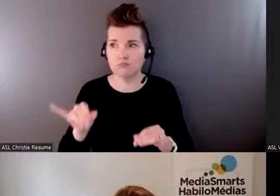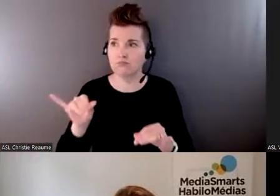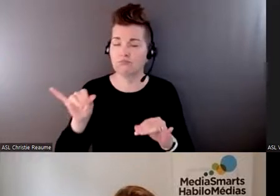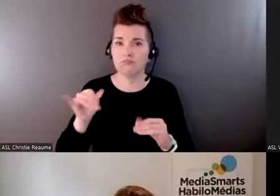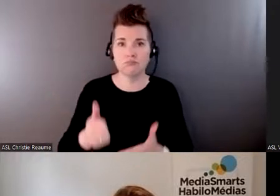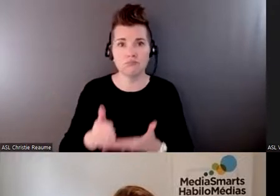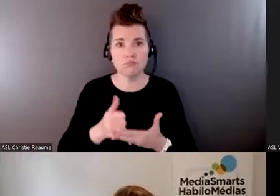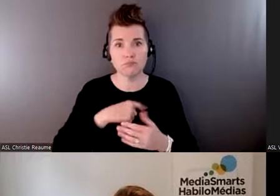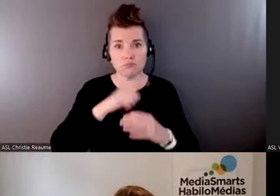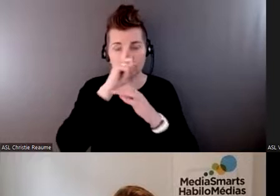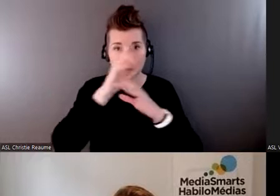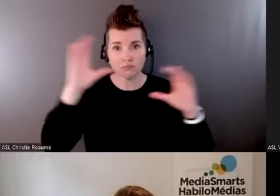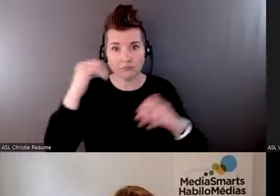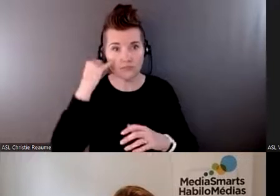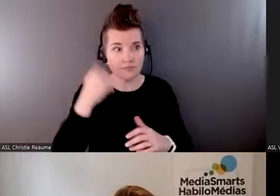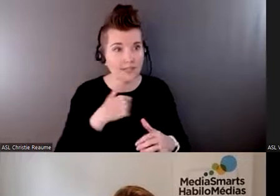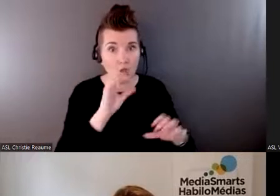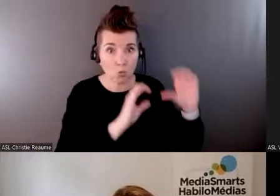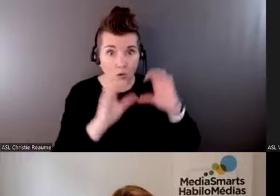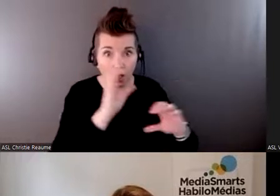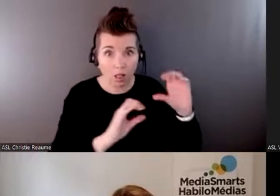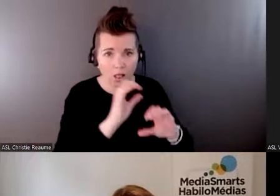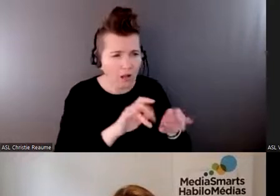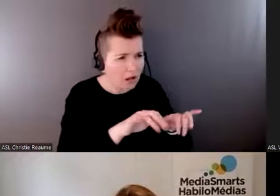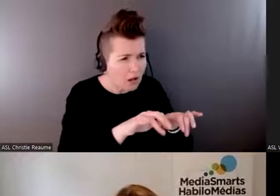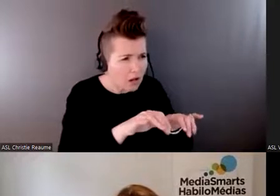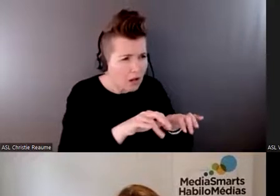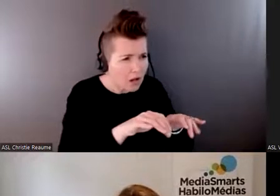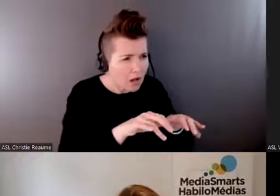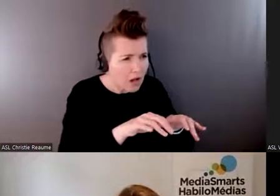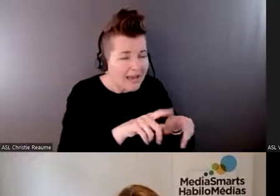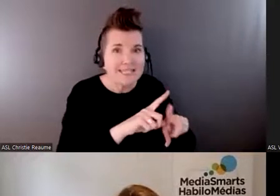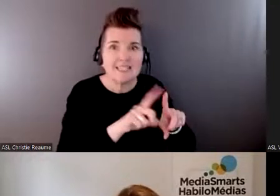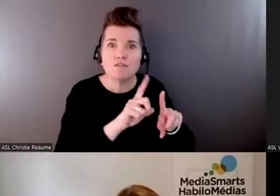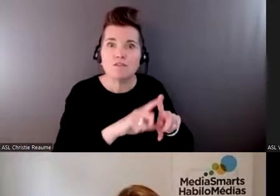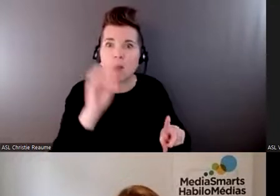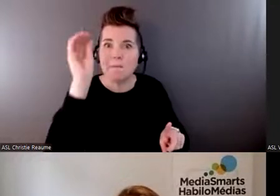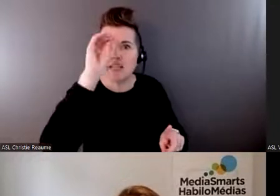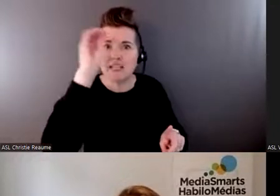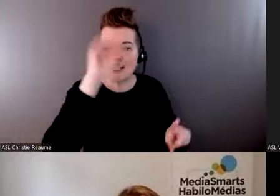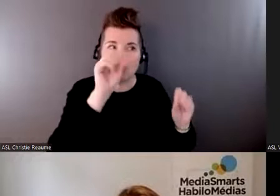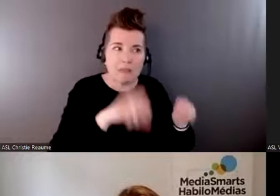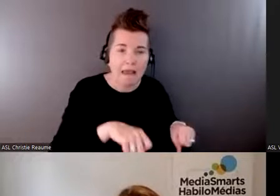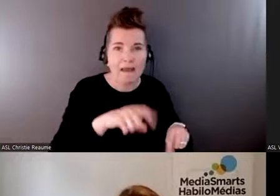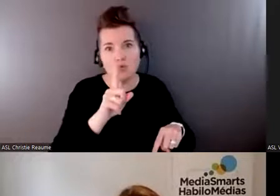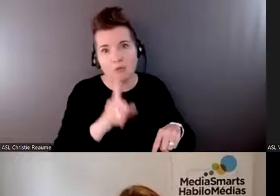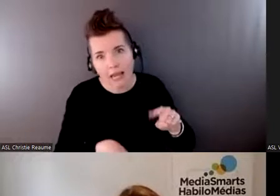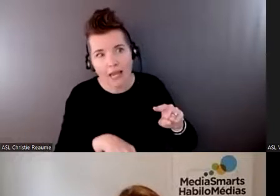the internet, it gives you all these different opinions on whether you can conflict and that sort of thing. So